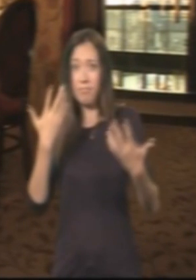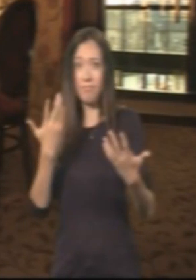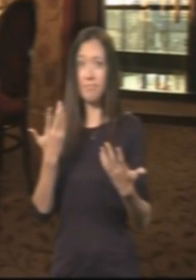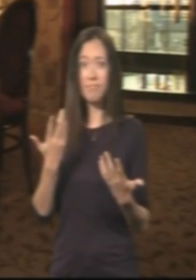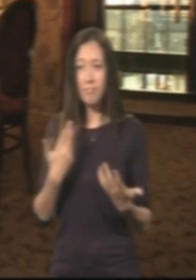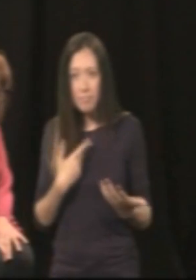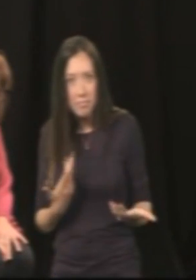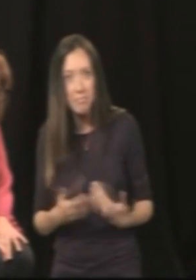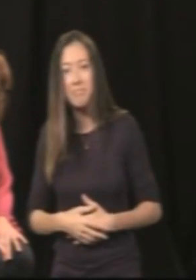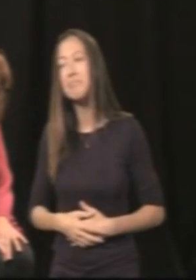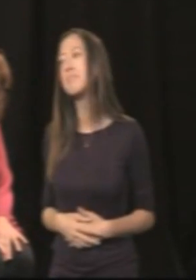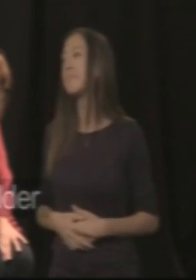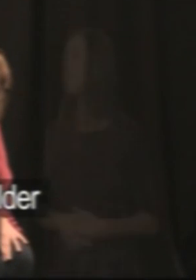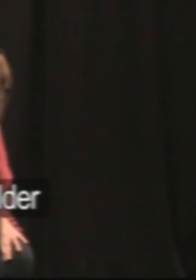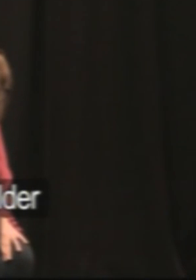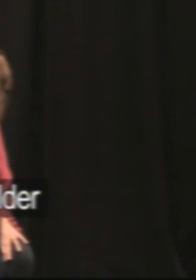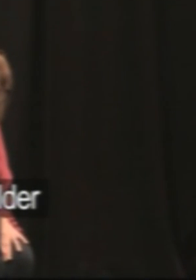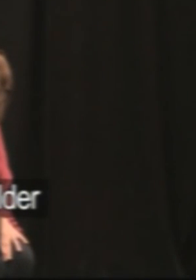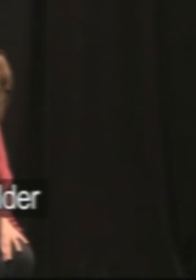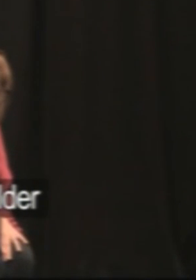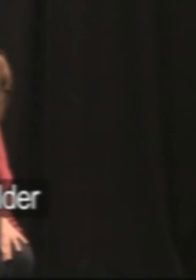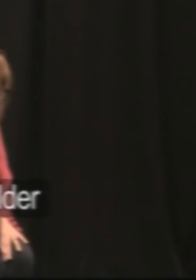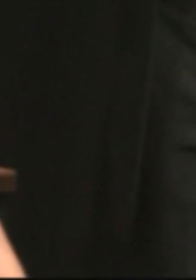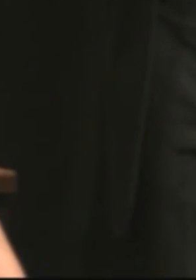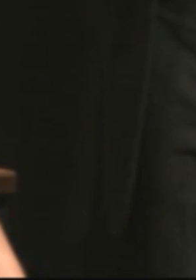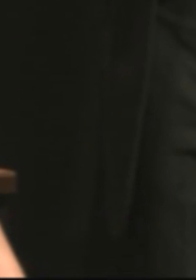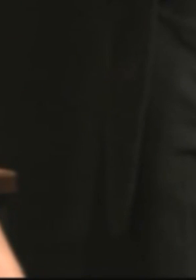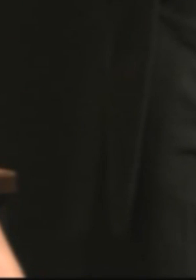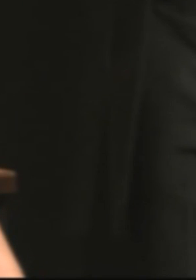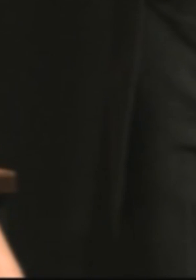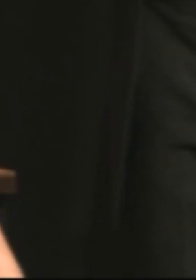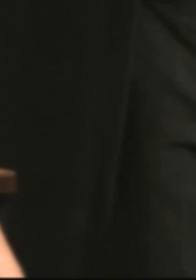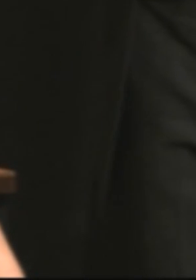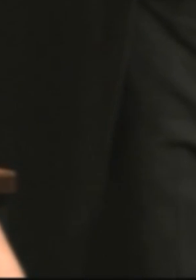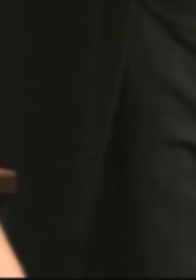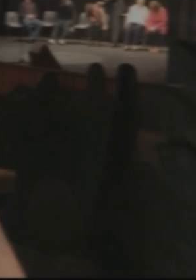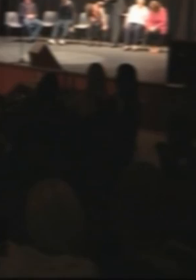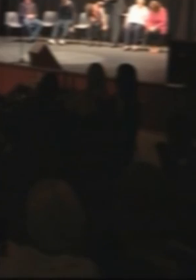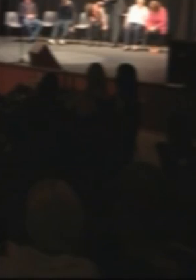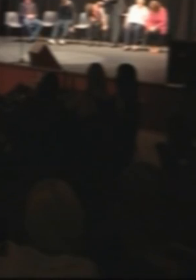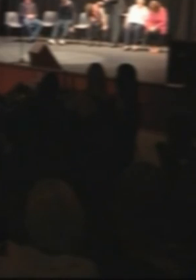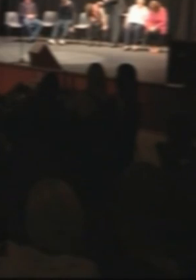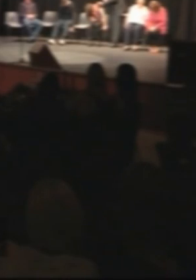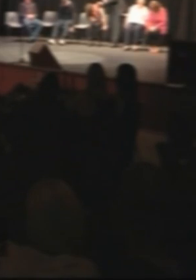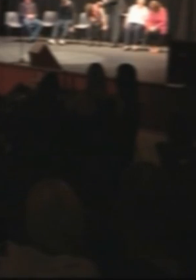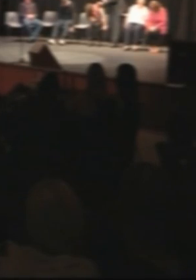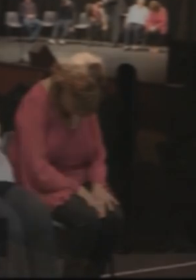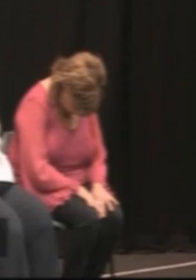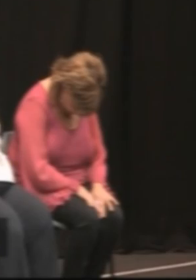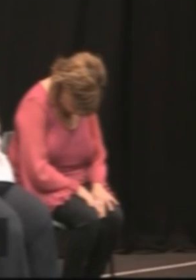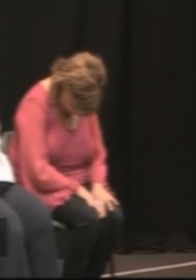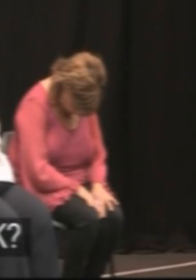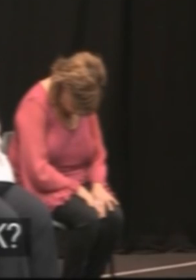was overwhelmingly good. The person's shoulder I am touching just now, any time that you drink this water, okay, you want to drink